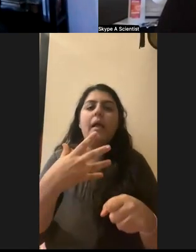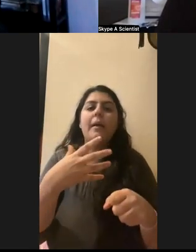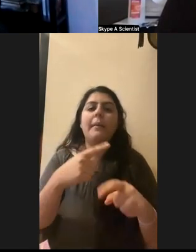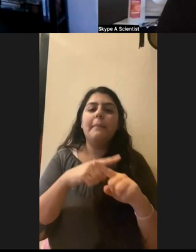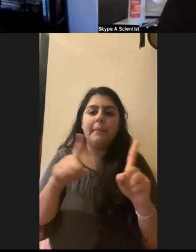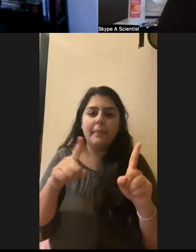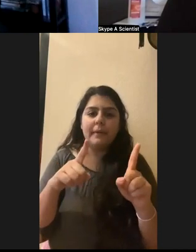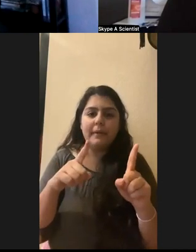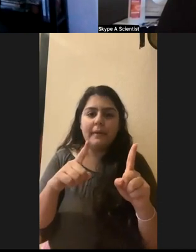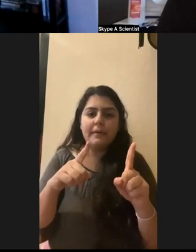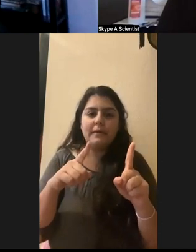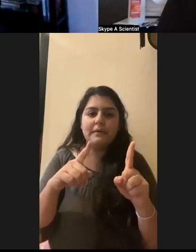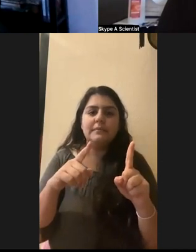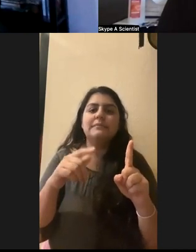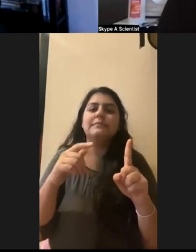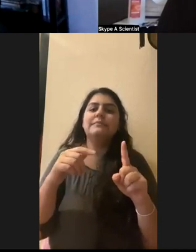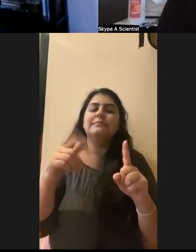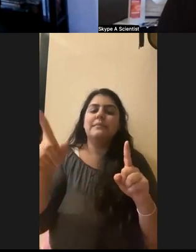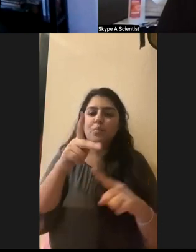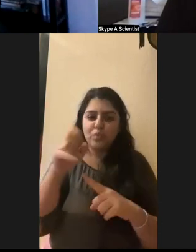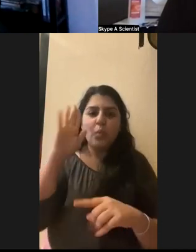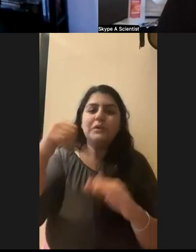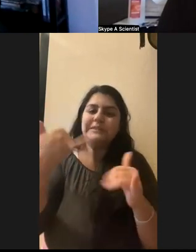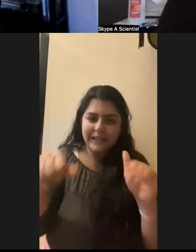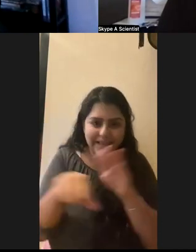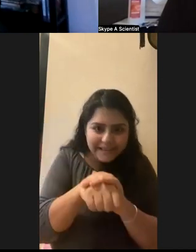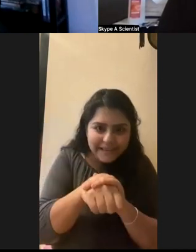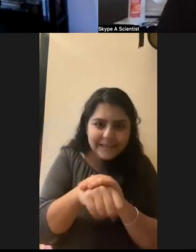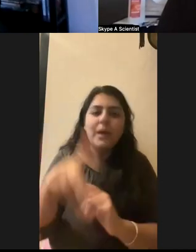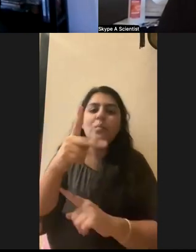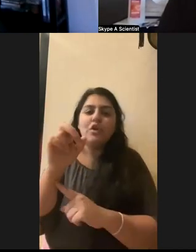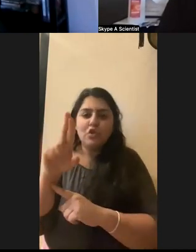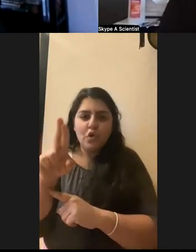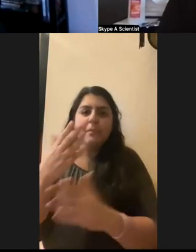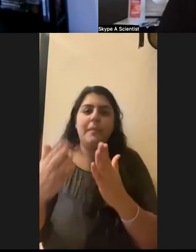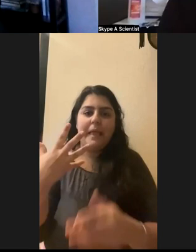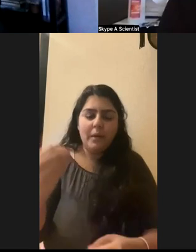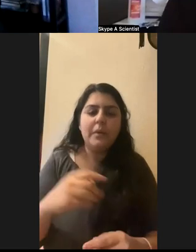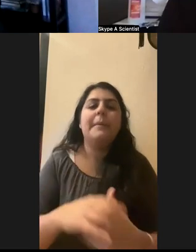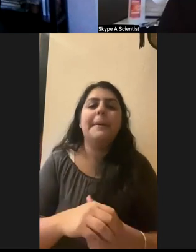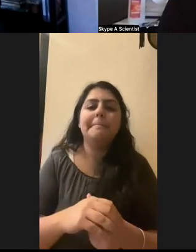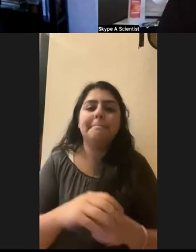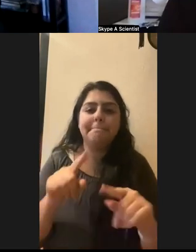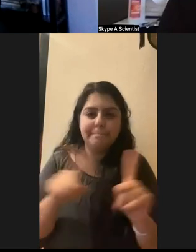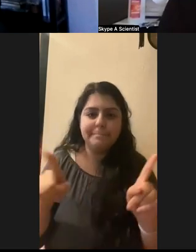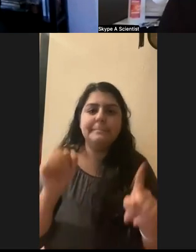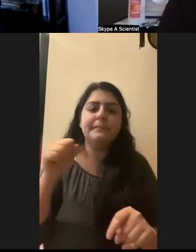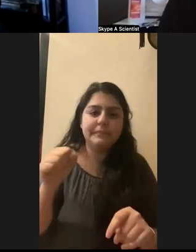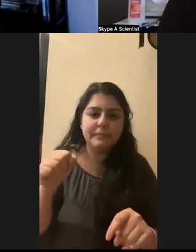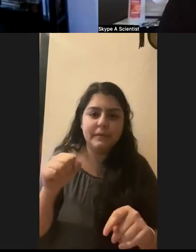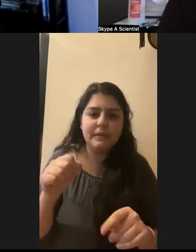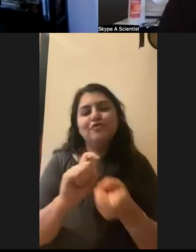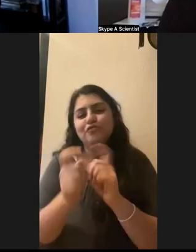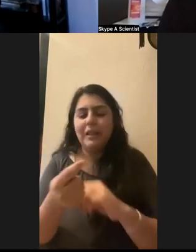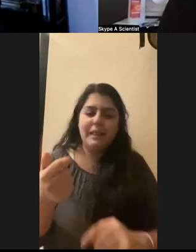possibly going to hide, um, and predators may be out more, but, um, yeah, they, they'll change a little